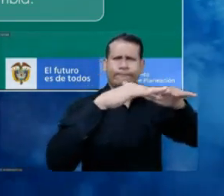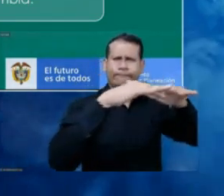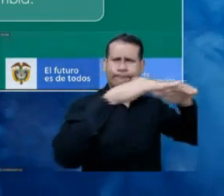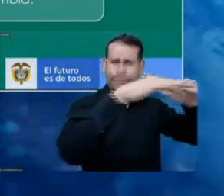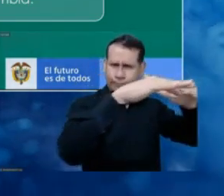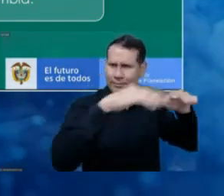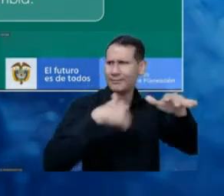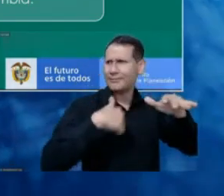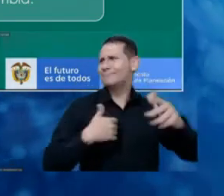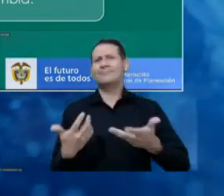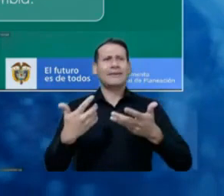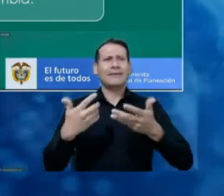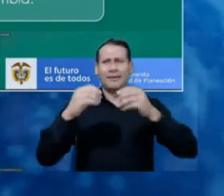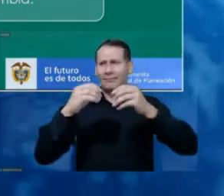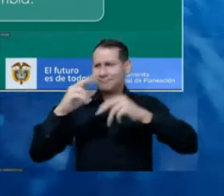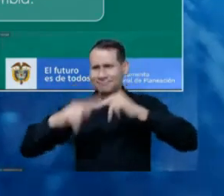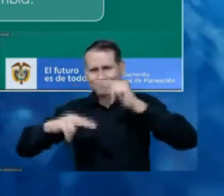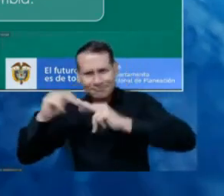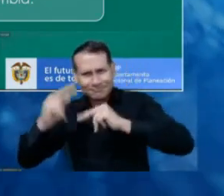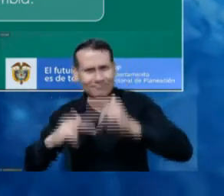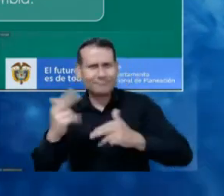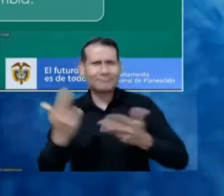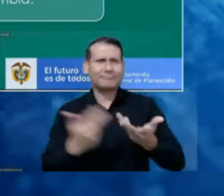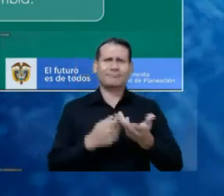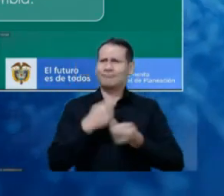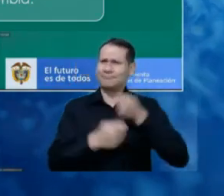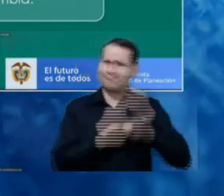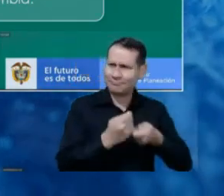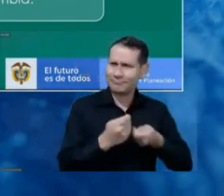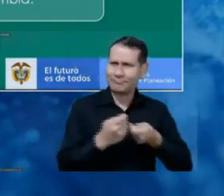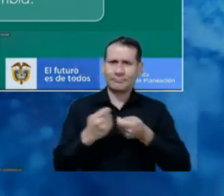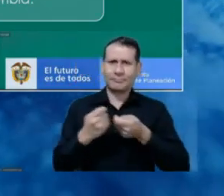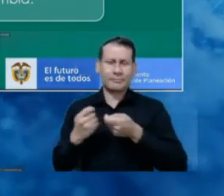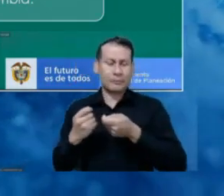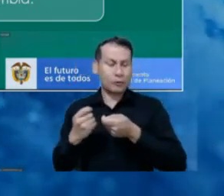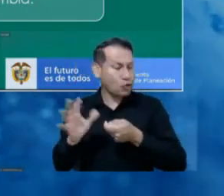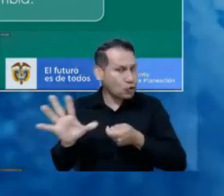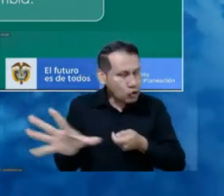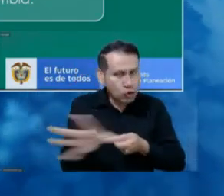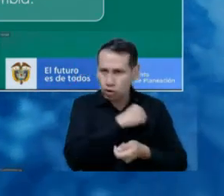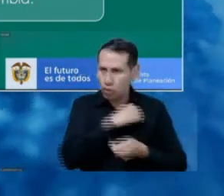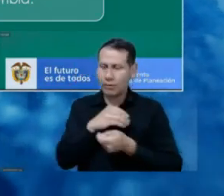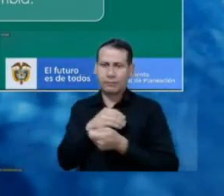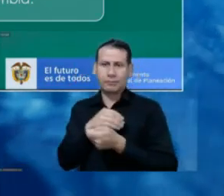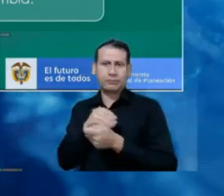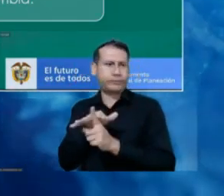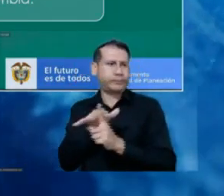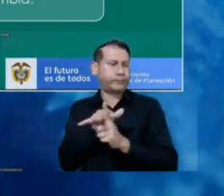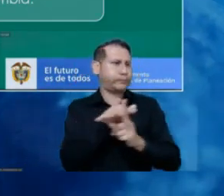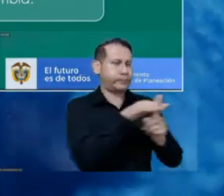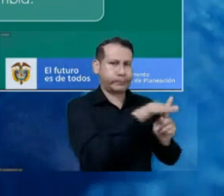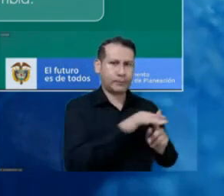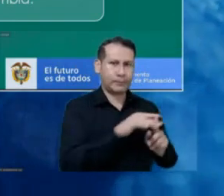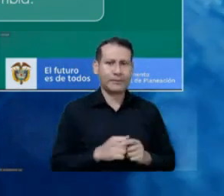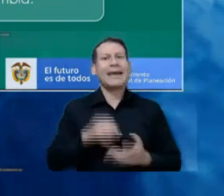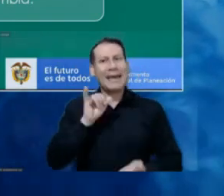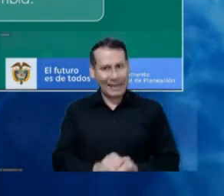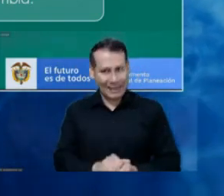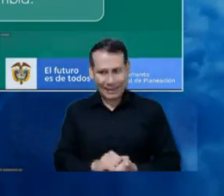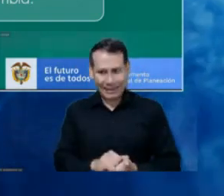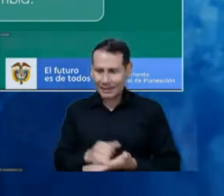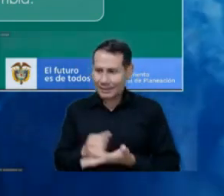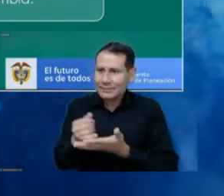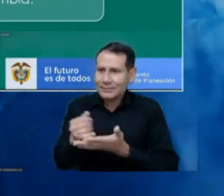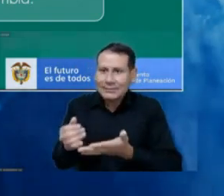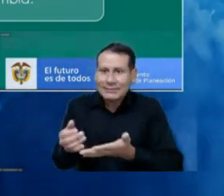adopted for rebuilding of infrastructure to promote e-trade, etc. So, we continue betting, not only to the